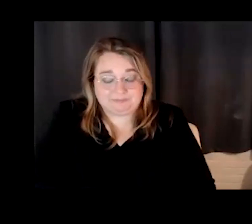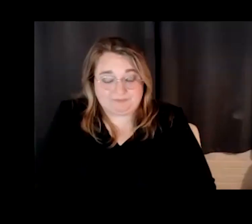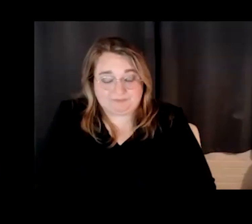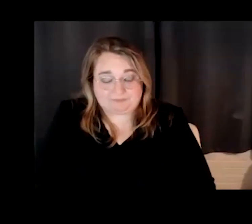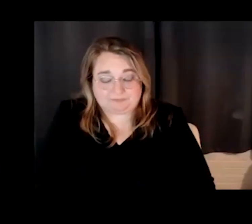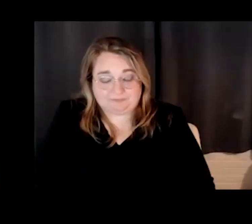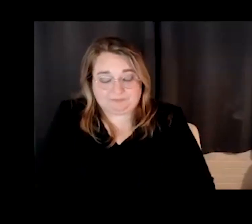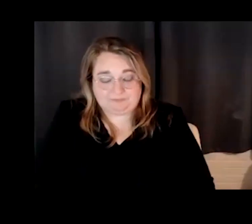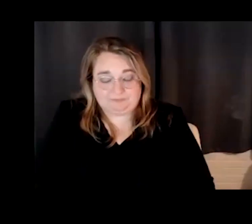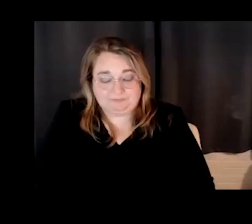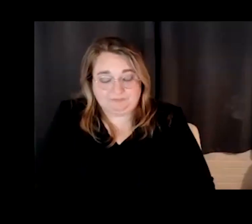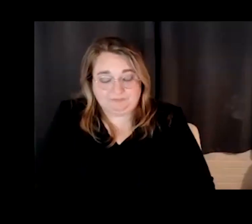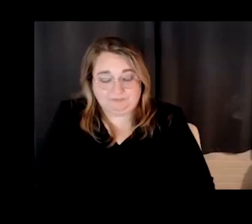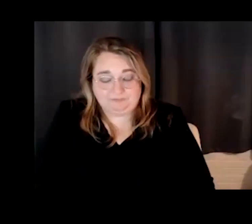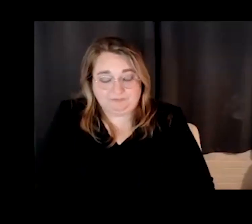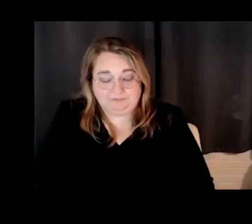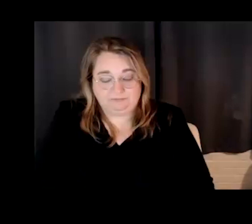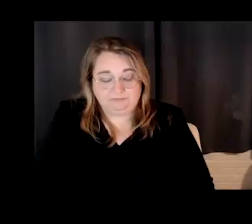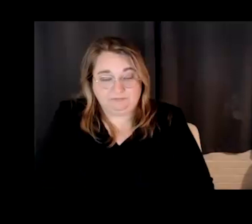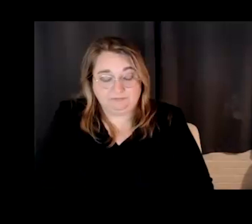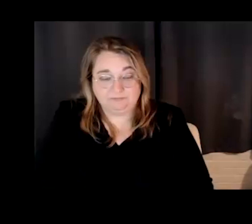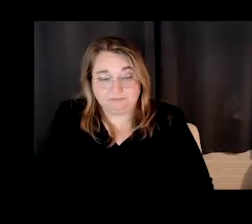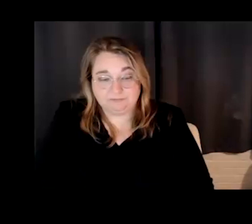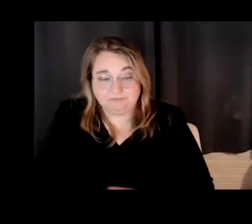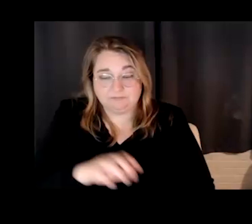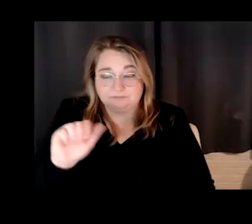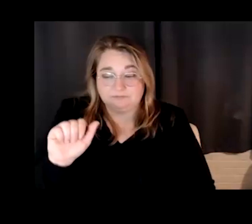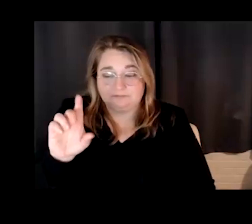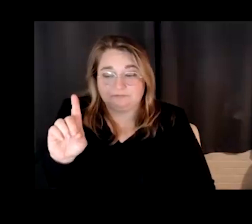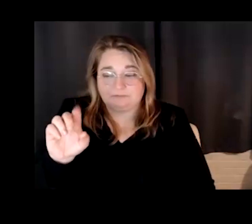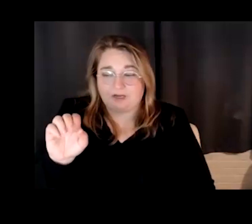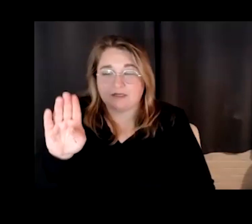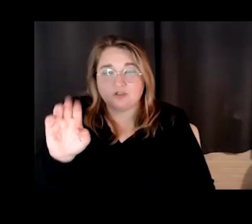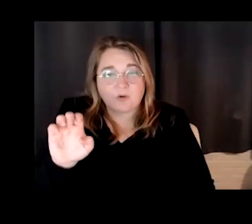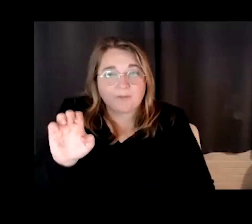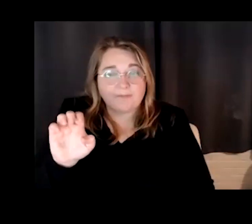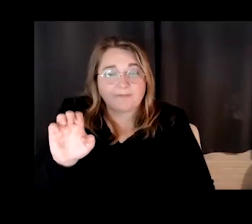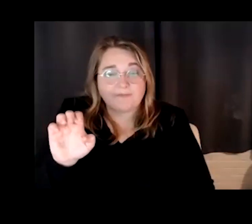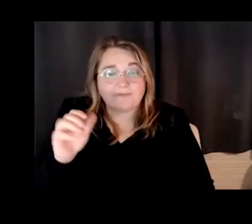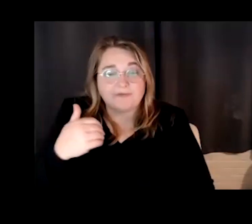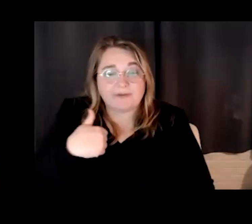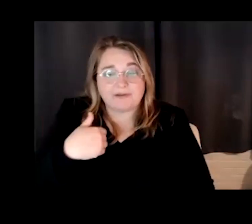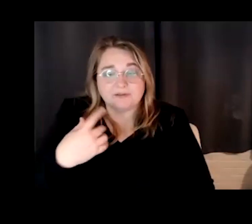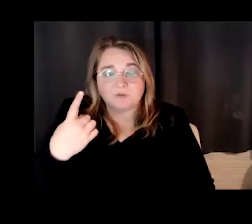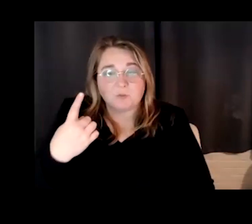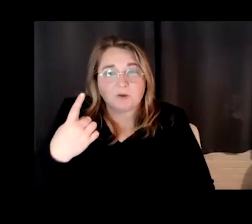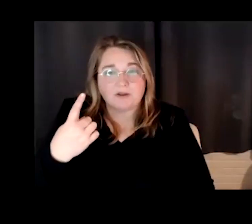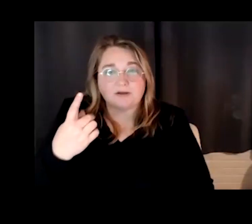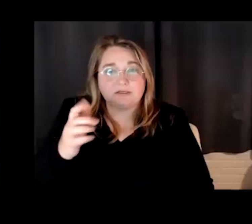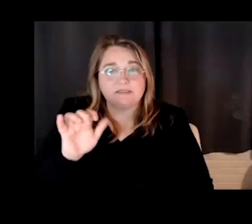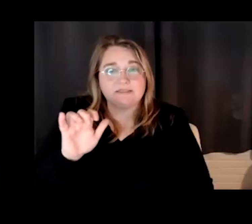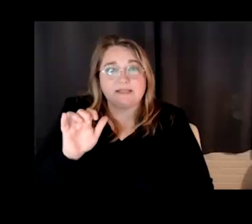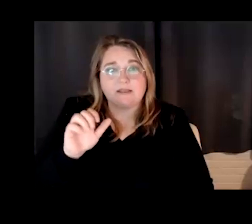Yeah. we have, um, what's Adobe's the one, it's like only one page, that's too.